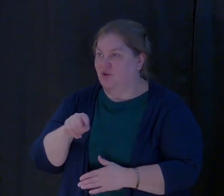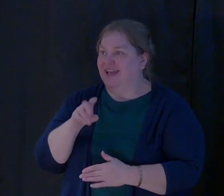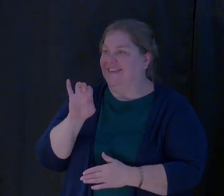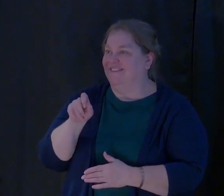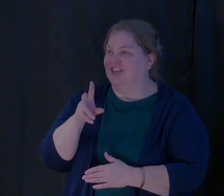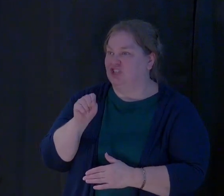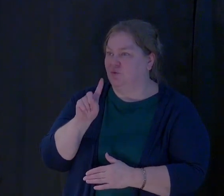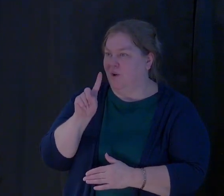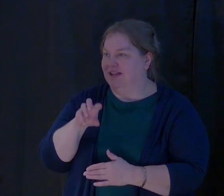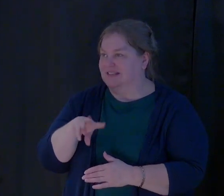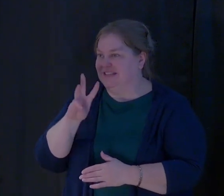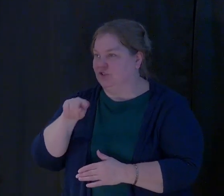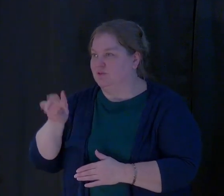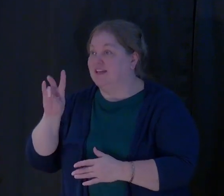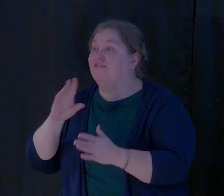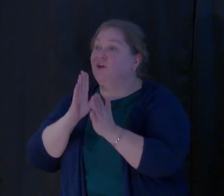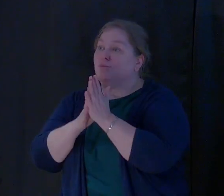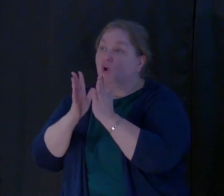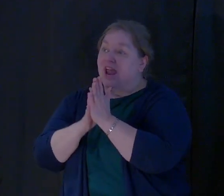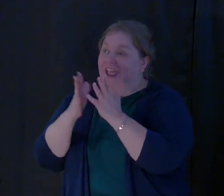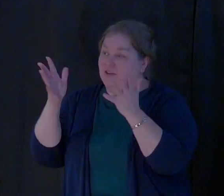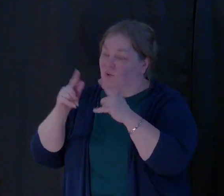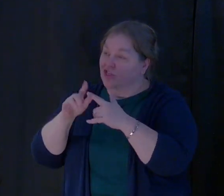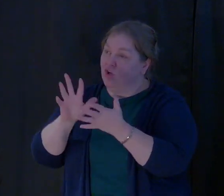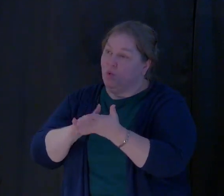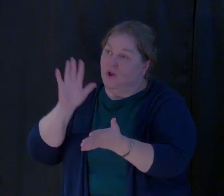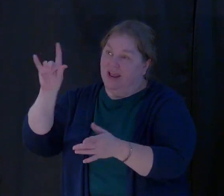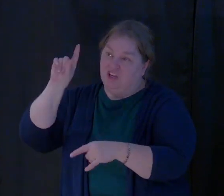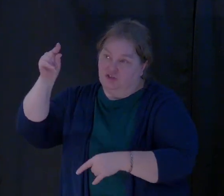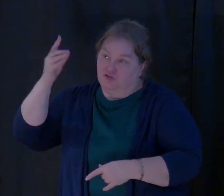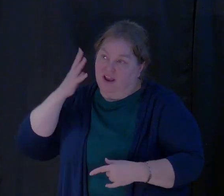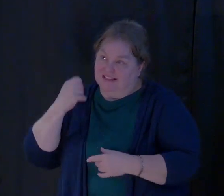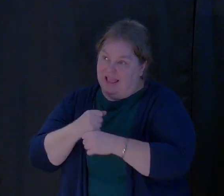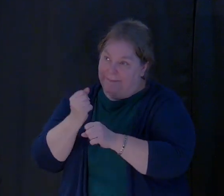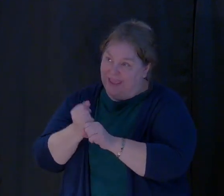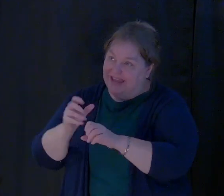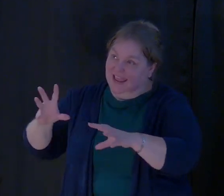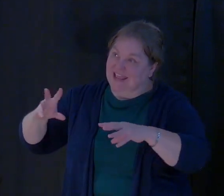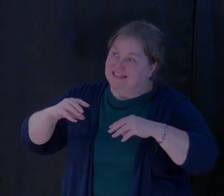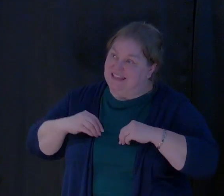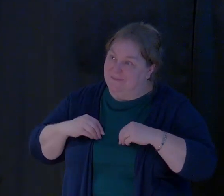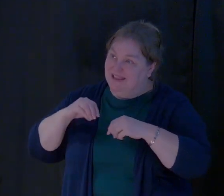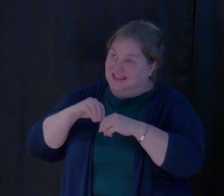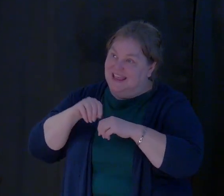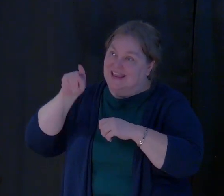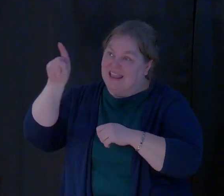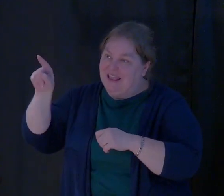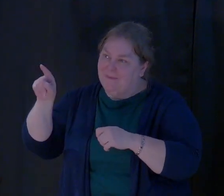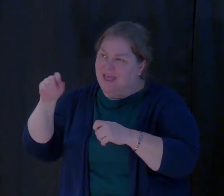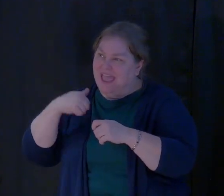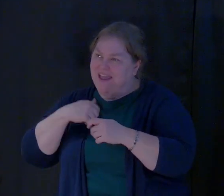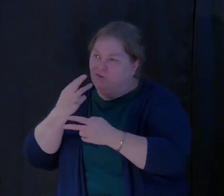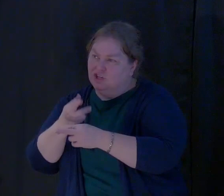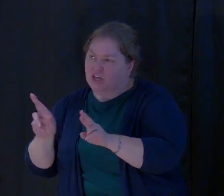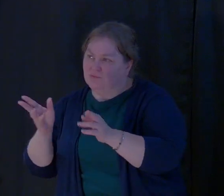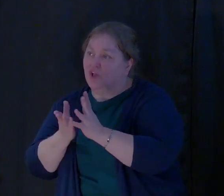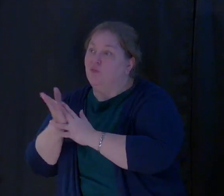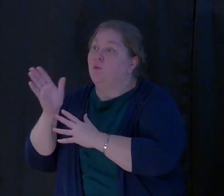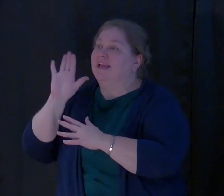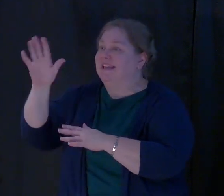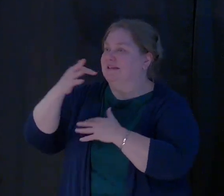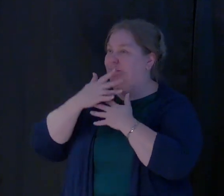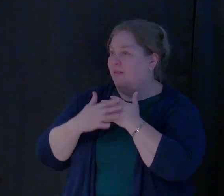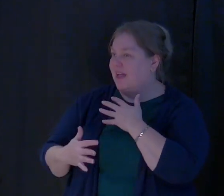7 to the praise of the glory of his grace by which we were made accepted in the beloved. In him have redemption through his blood